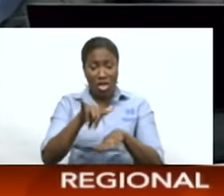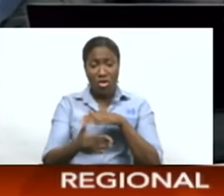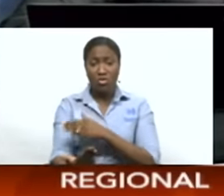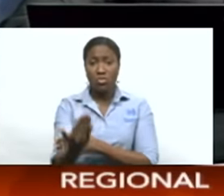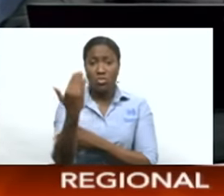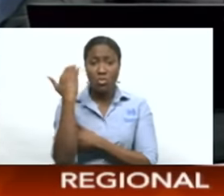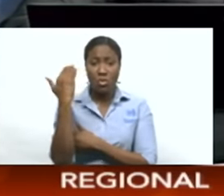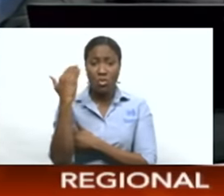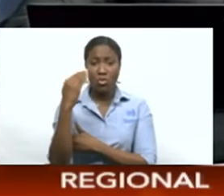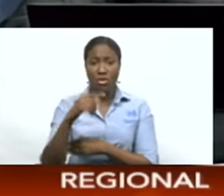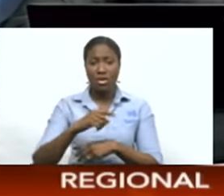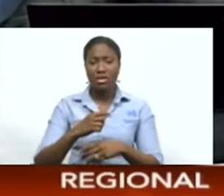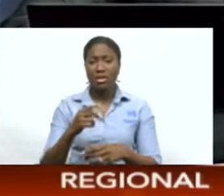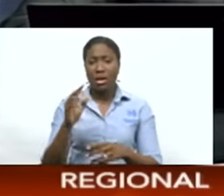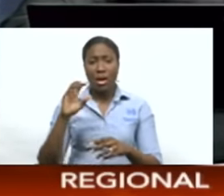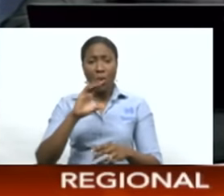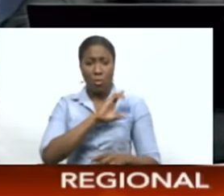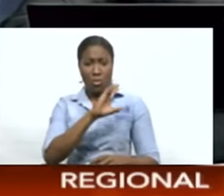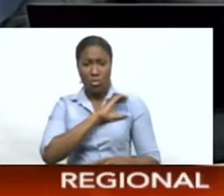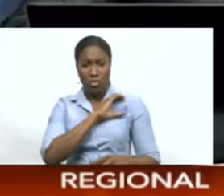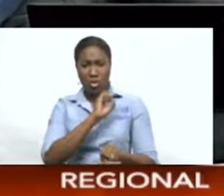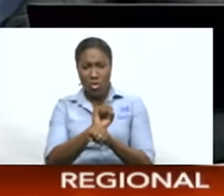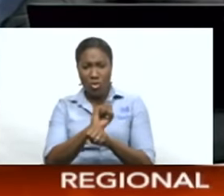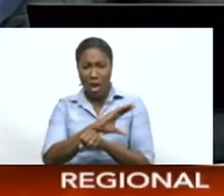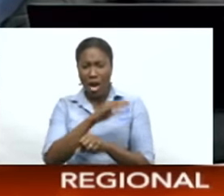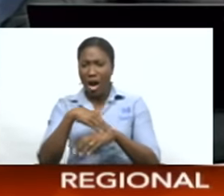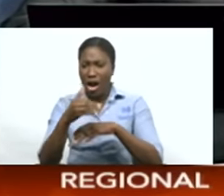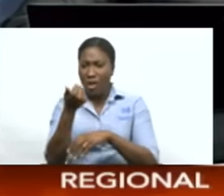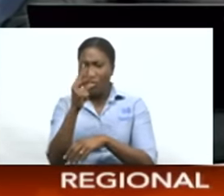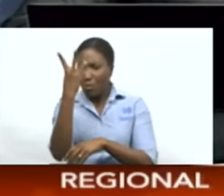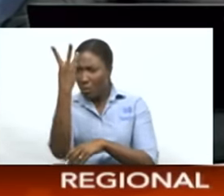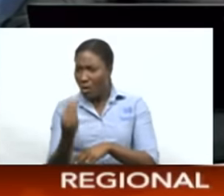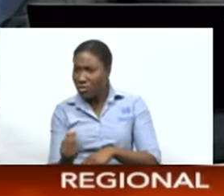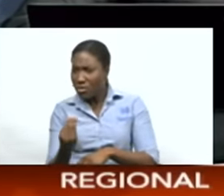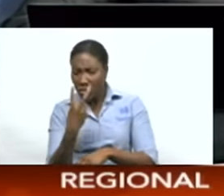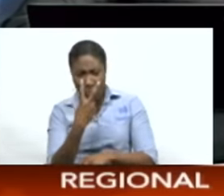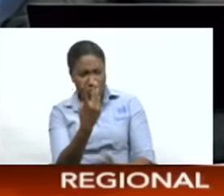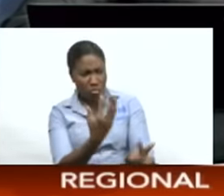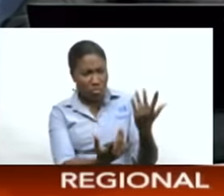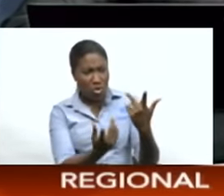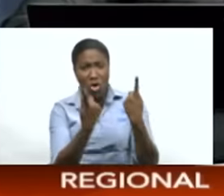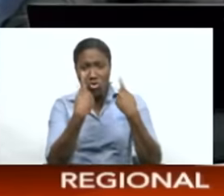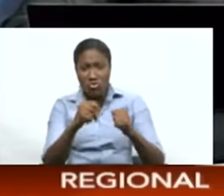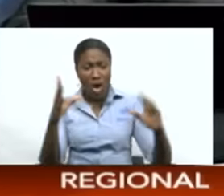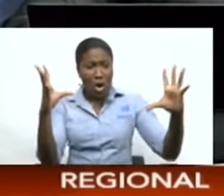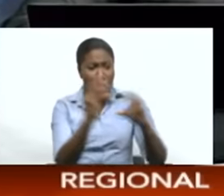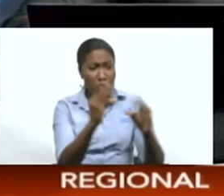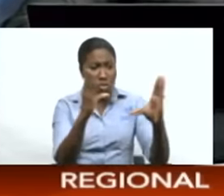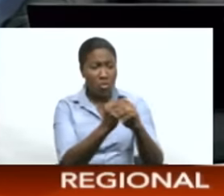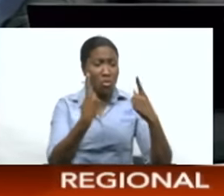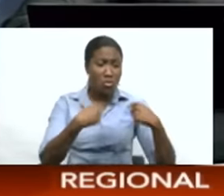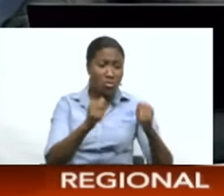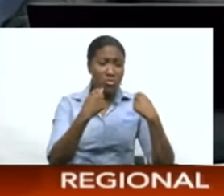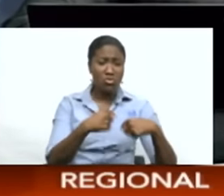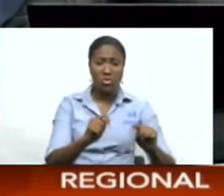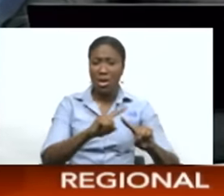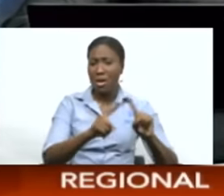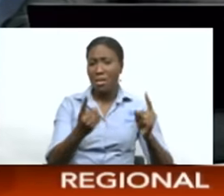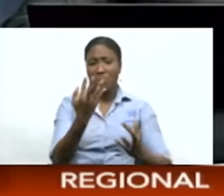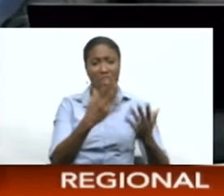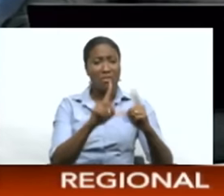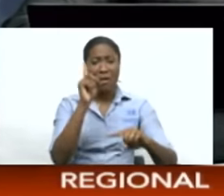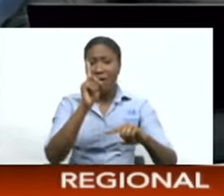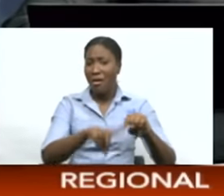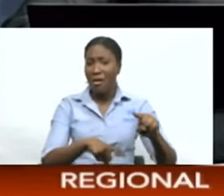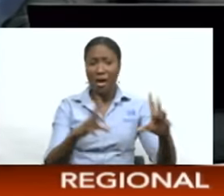reported just after midnight by an officer on duty who attempted to control it with the help of fellow colleagues, but despite their best efforts, the fire could